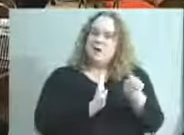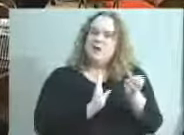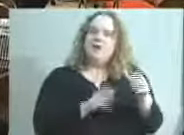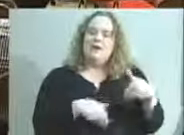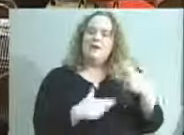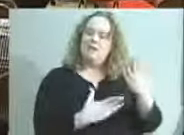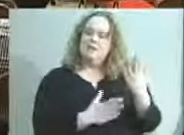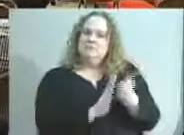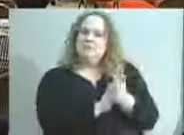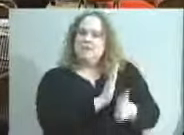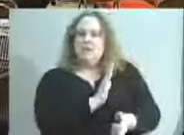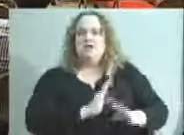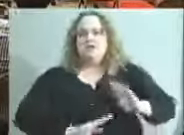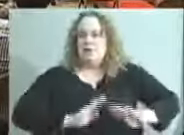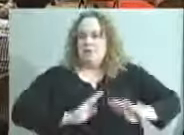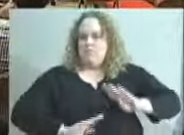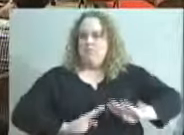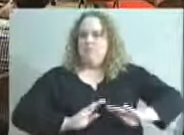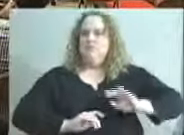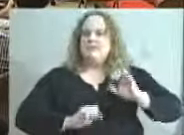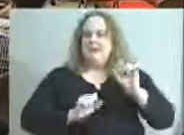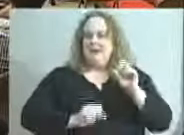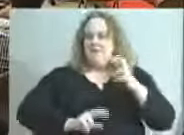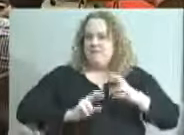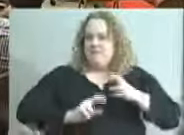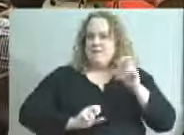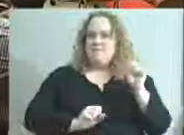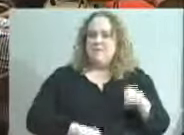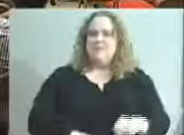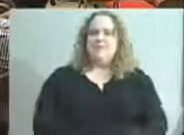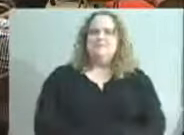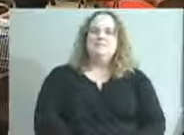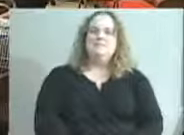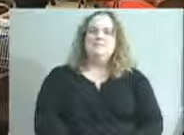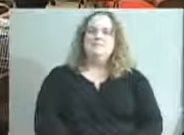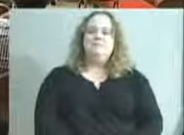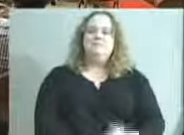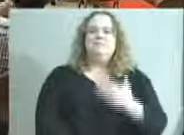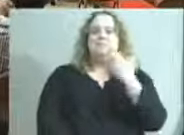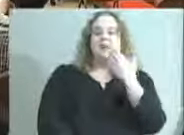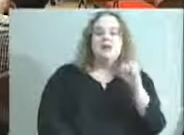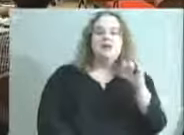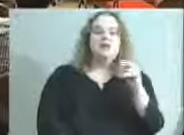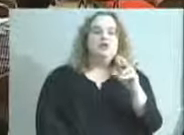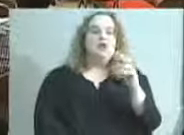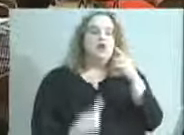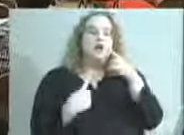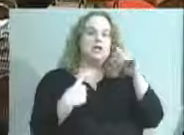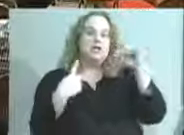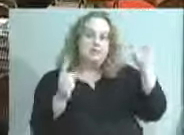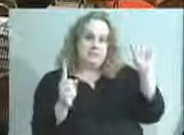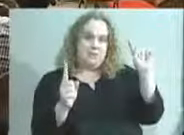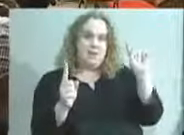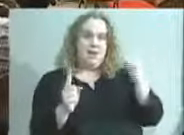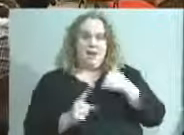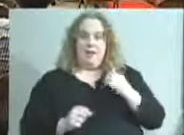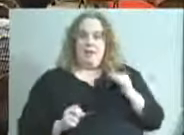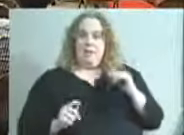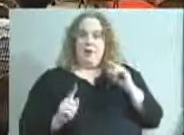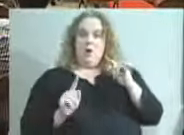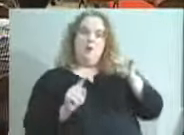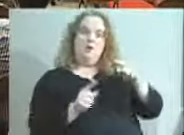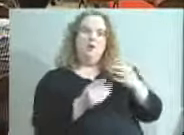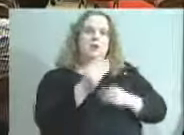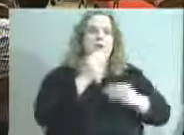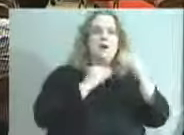slack. She knows what she's doing. Quickly, I'd just like to thank Junior Achievement. I had an opportunity to attend their banquet